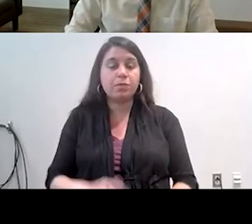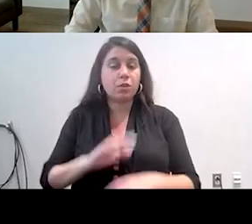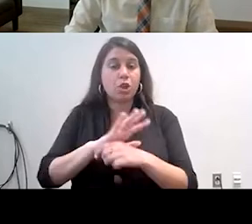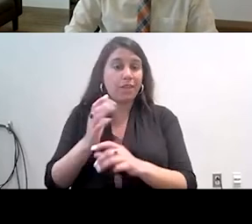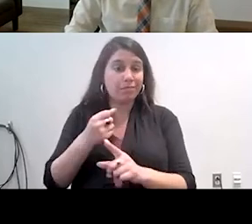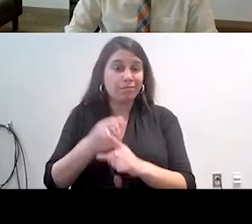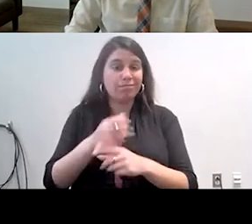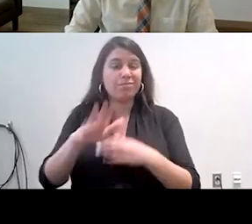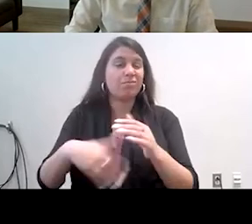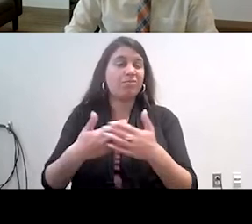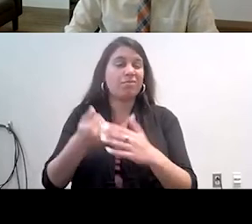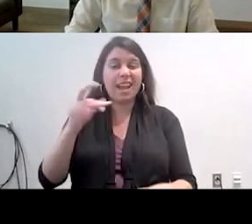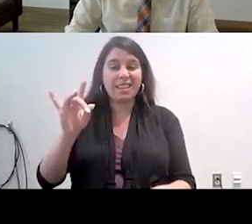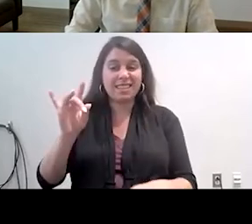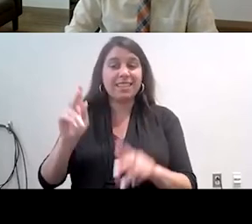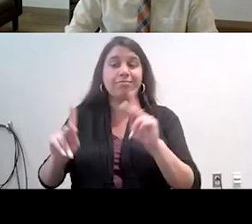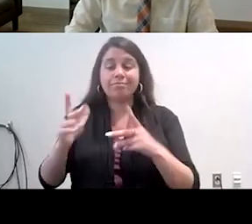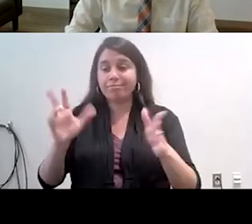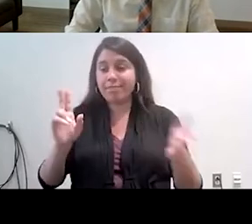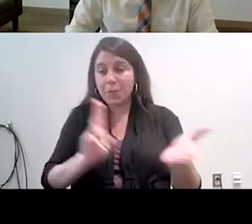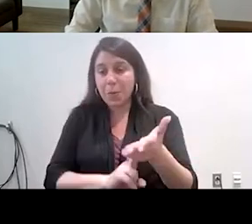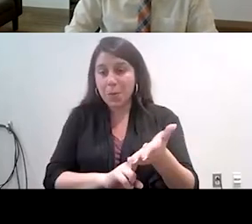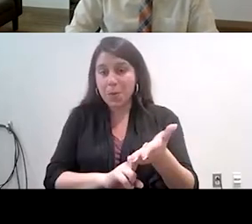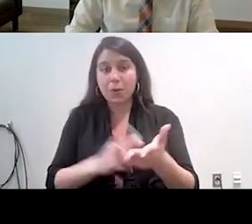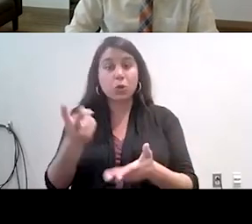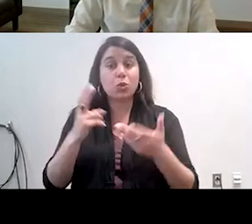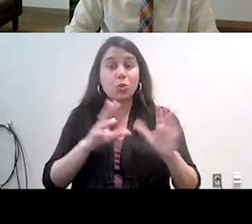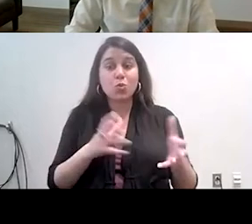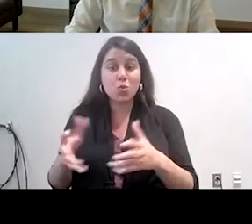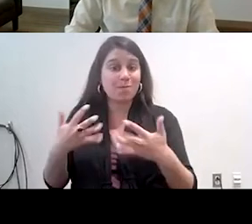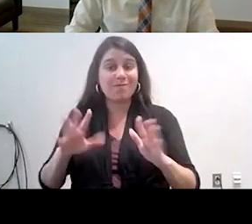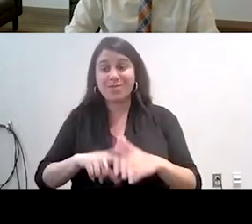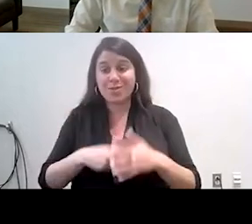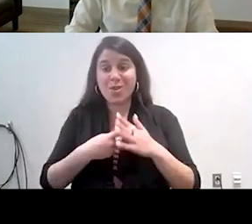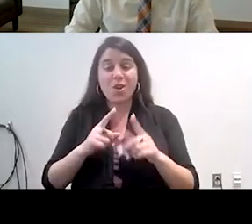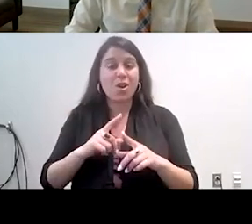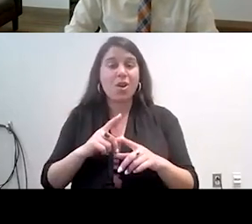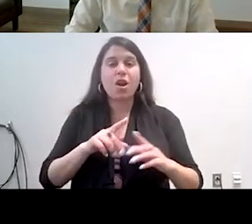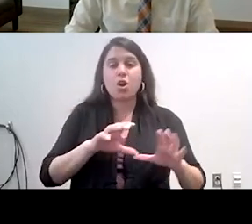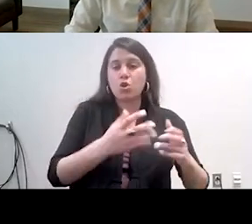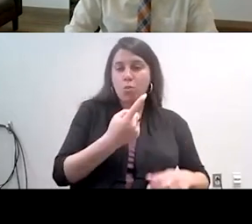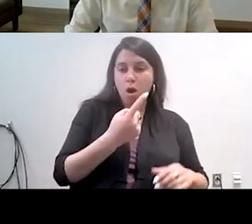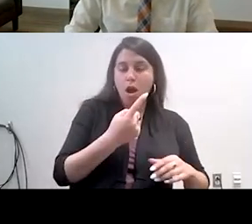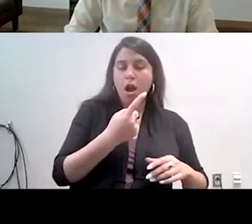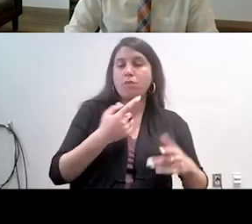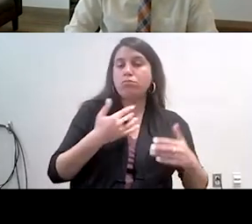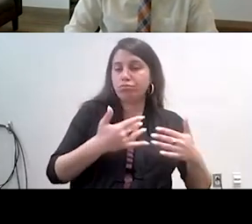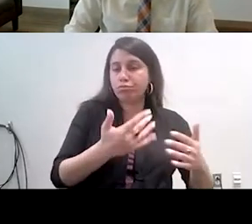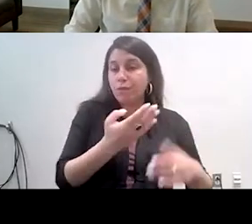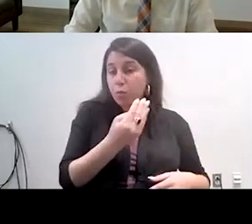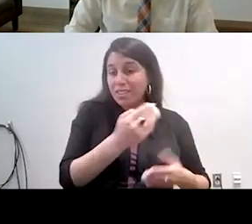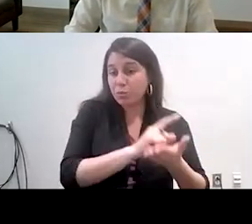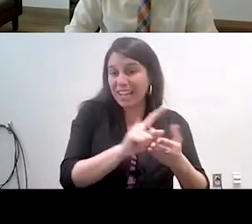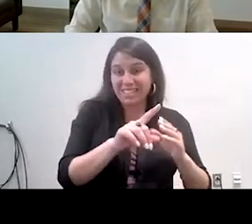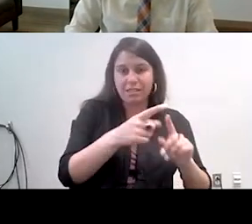participants had been enrolled two groups had started but when group one had completed 14 of the 16 weeks group